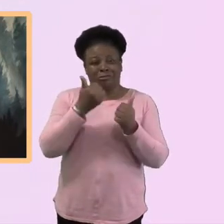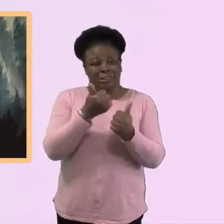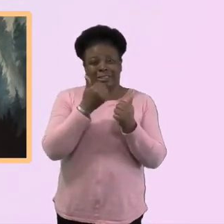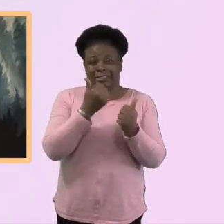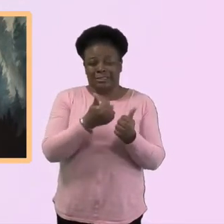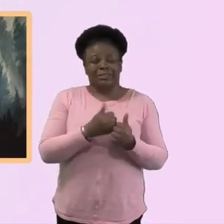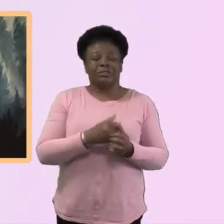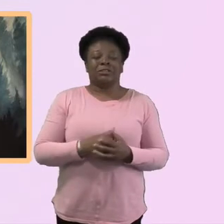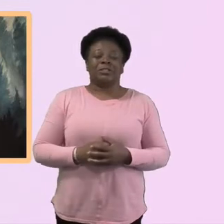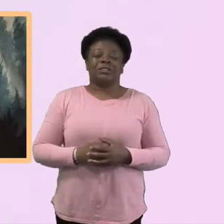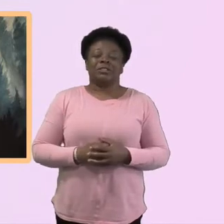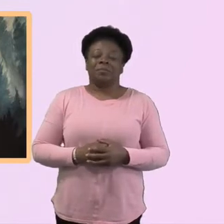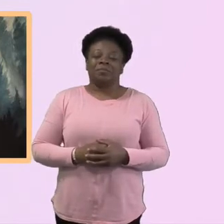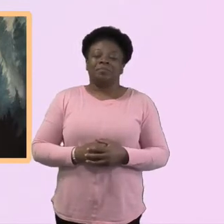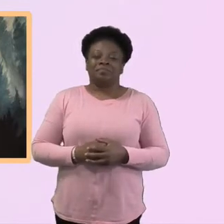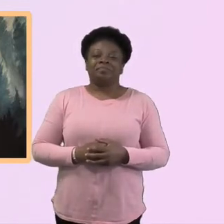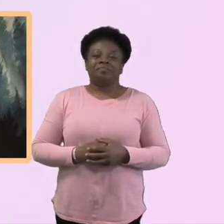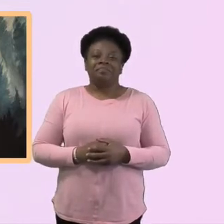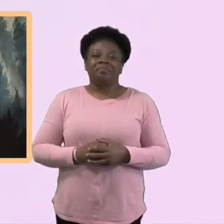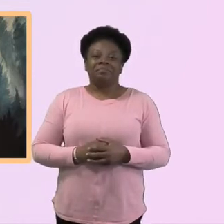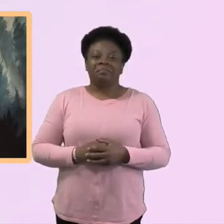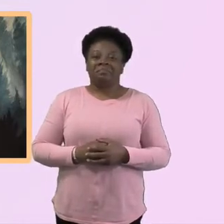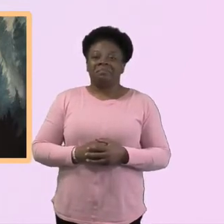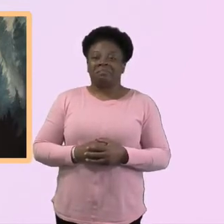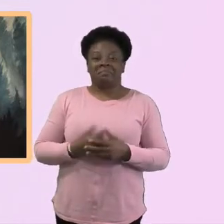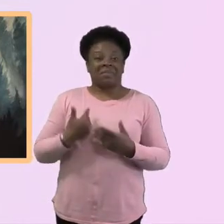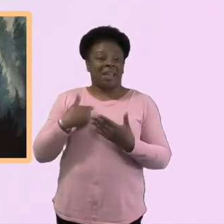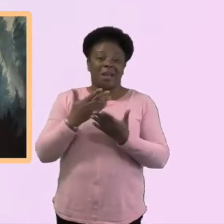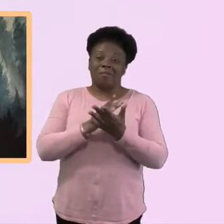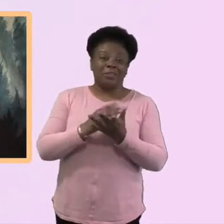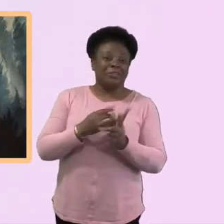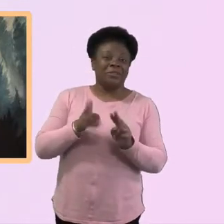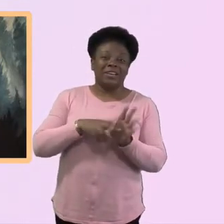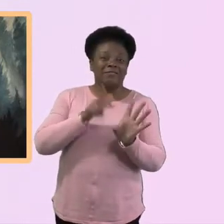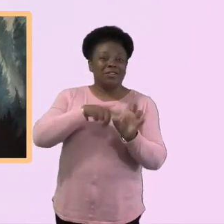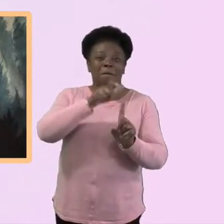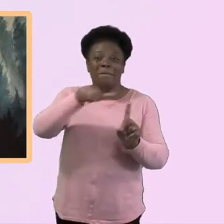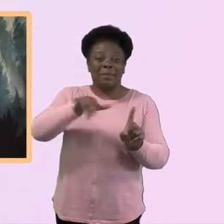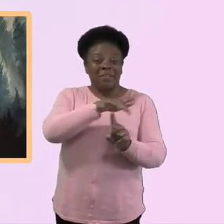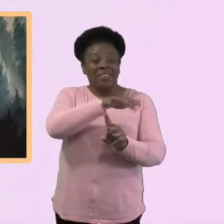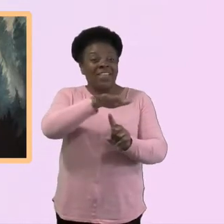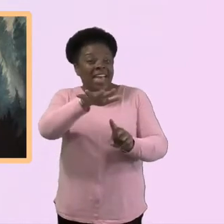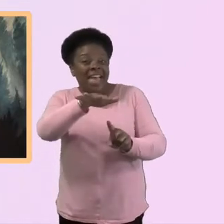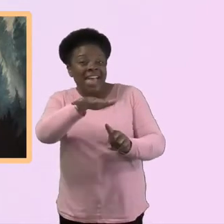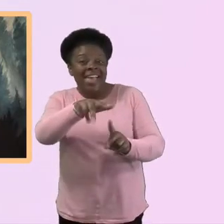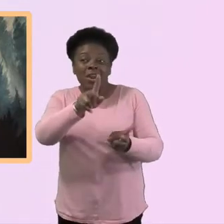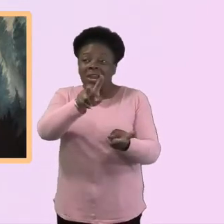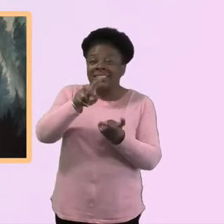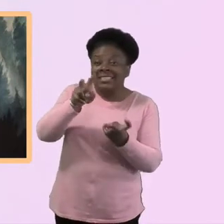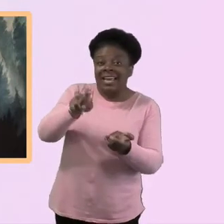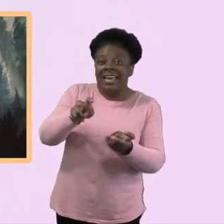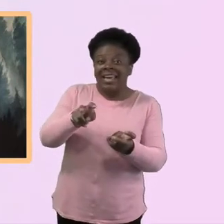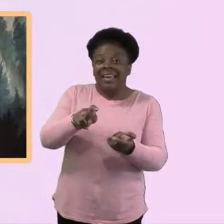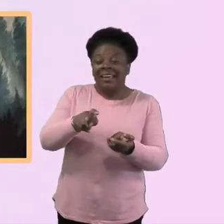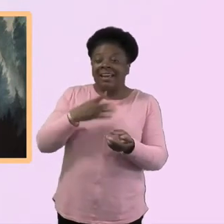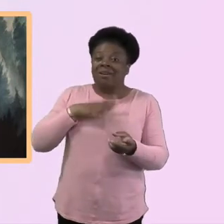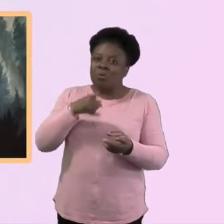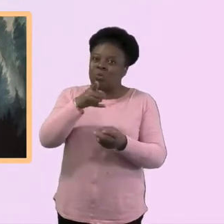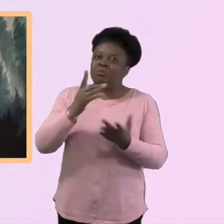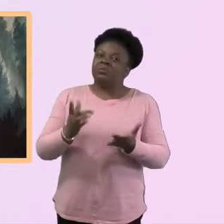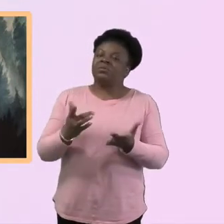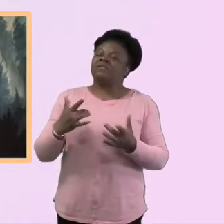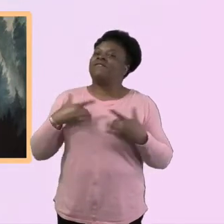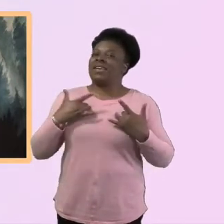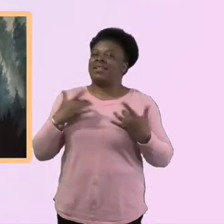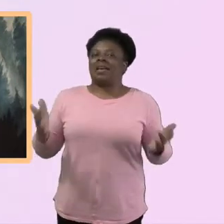Um, I think it's, I don't know if there's any young people on here listening. I think that's encouraging for you, but it's also encouraging for us,